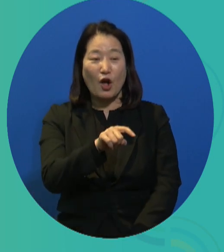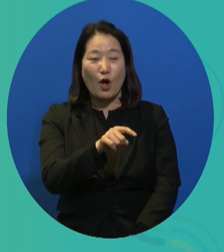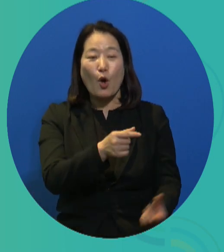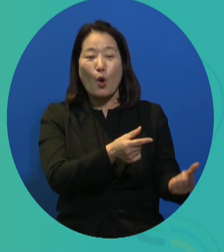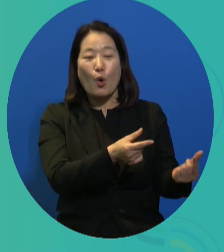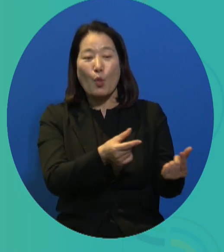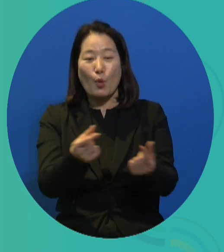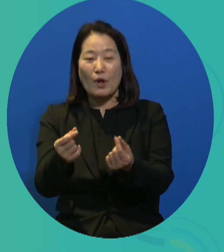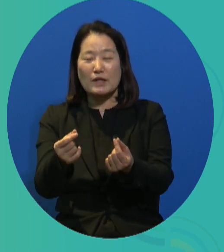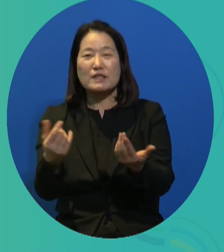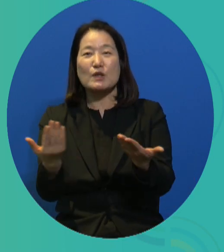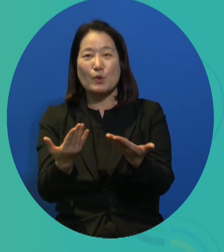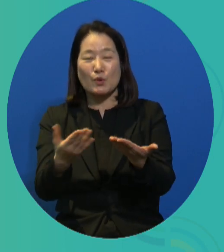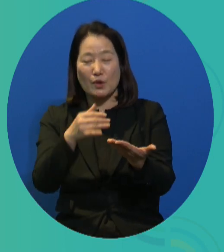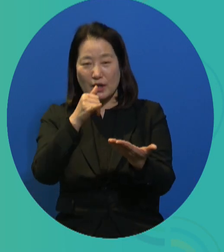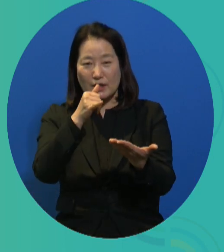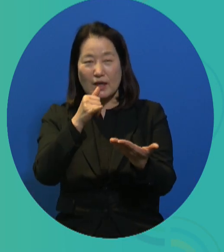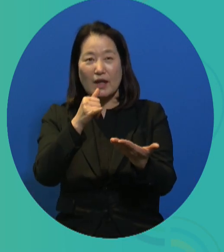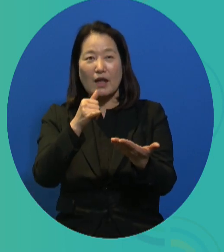also work.